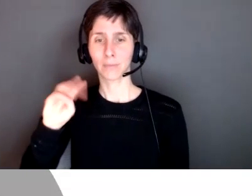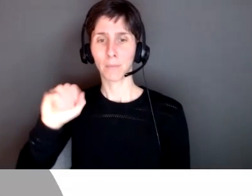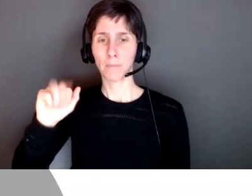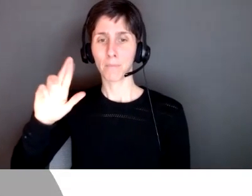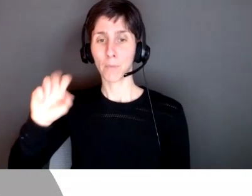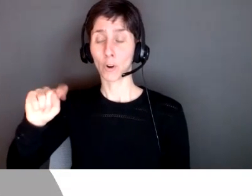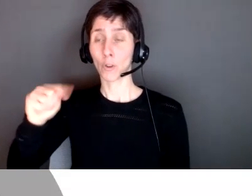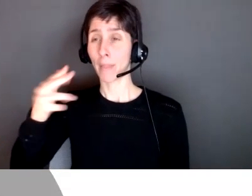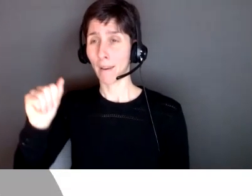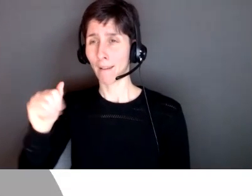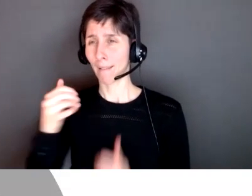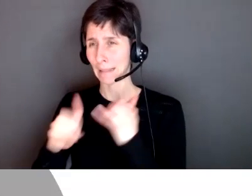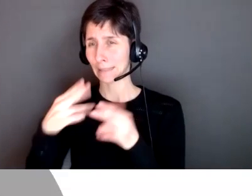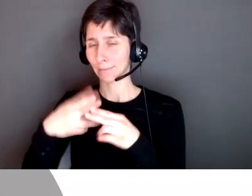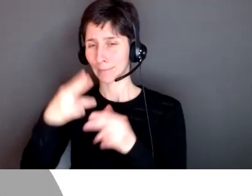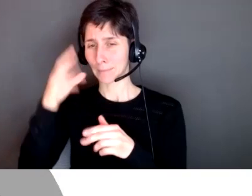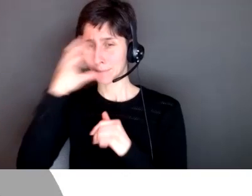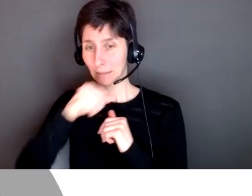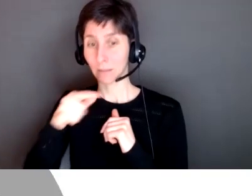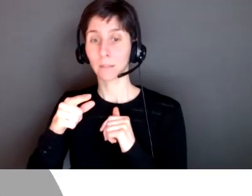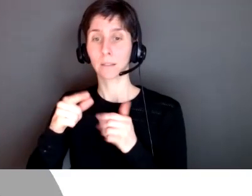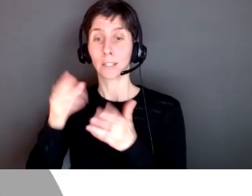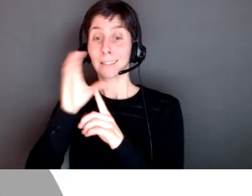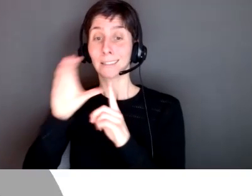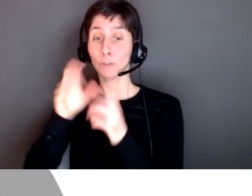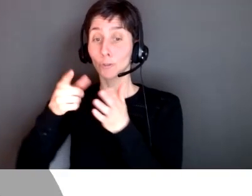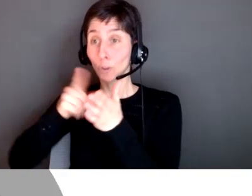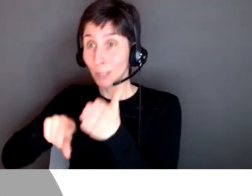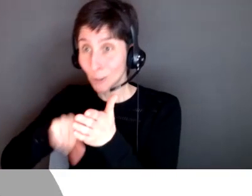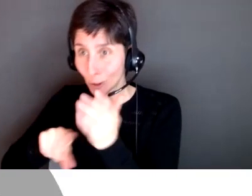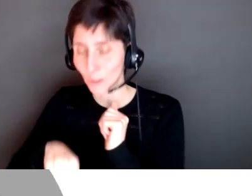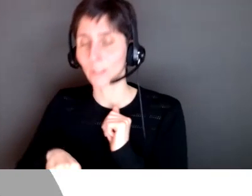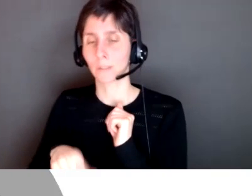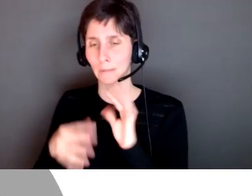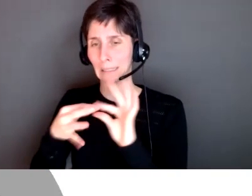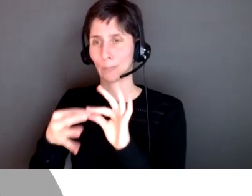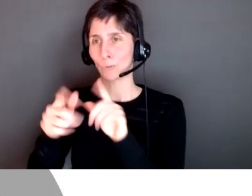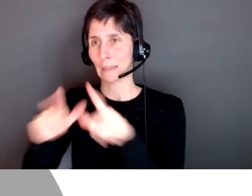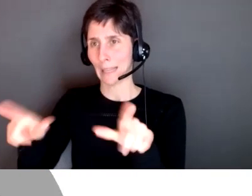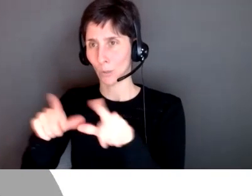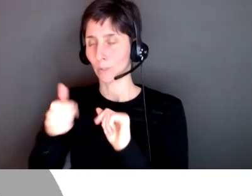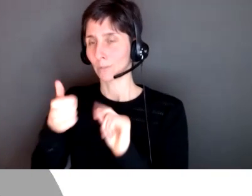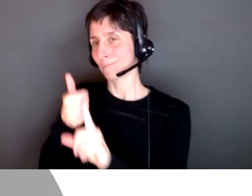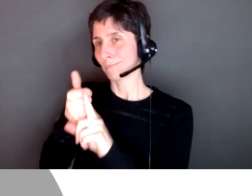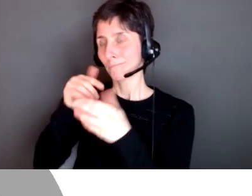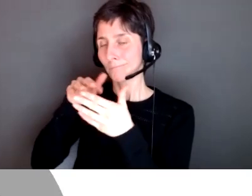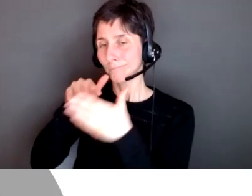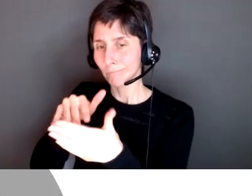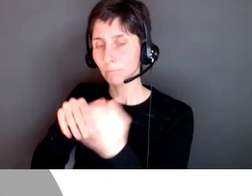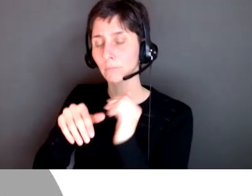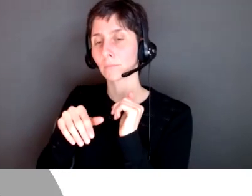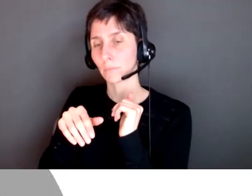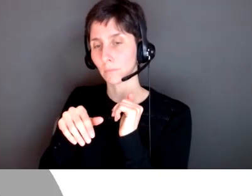first of and then have another comment Senuola out of so of our